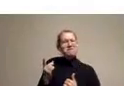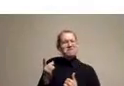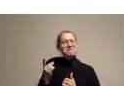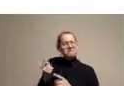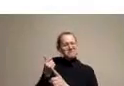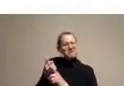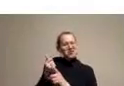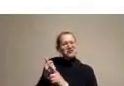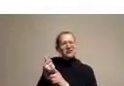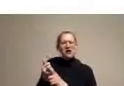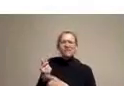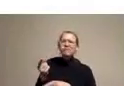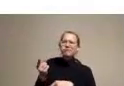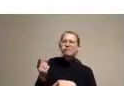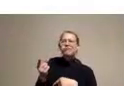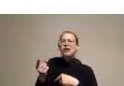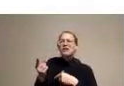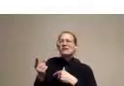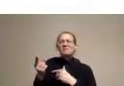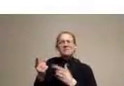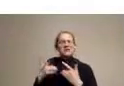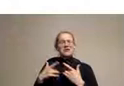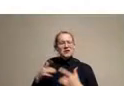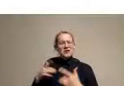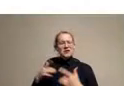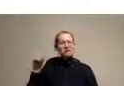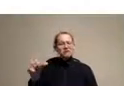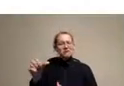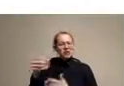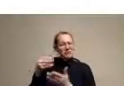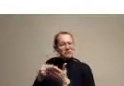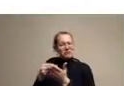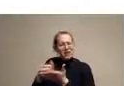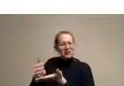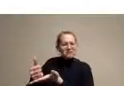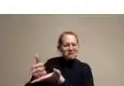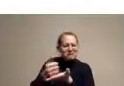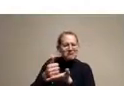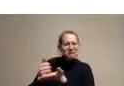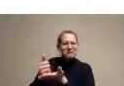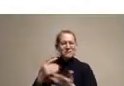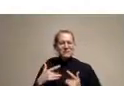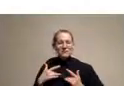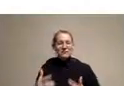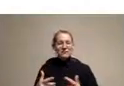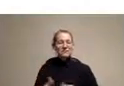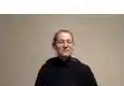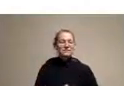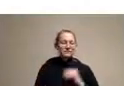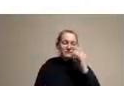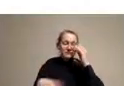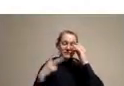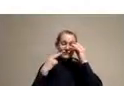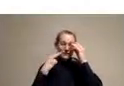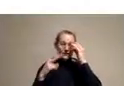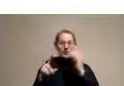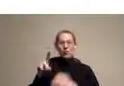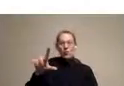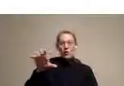What you have is over a 15 year period, you see to the right, you have a 100% increase in health care spending, but